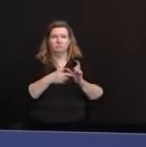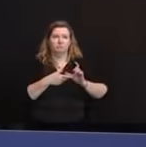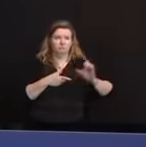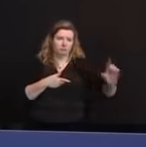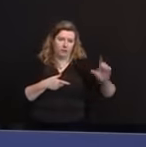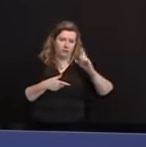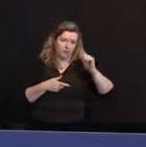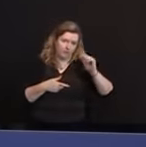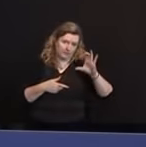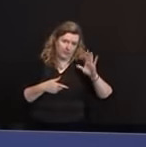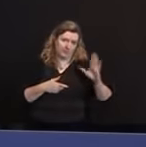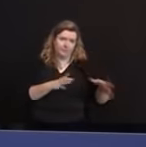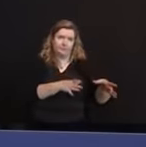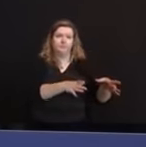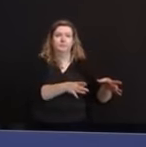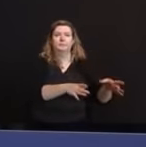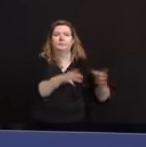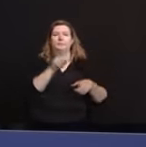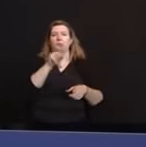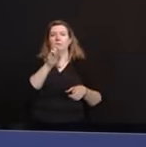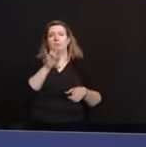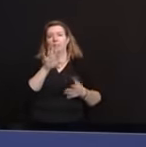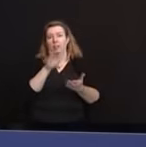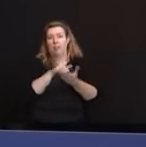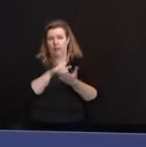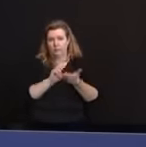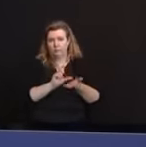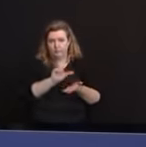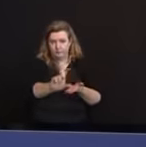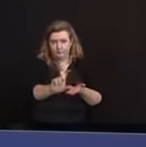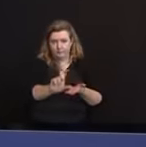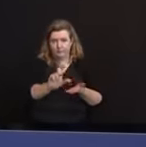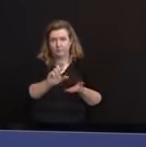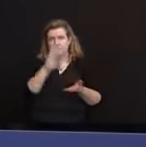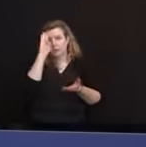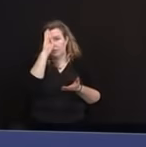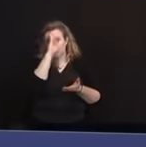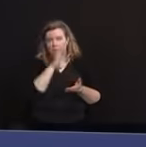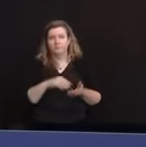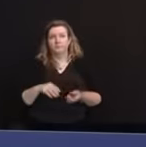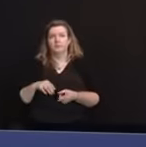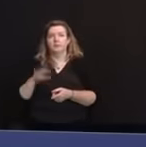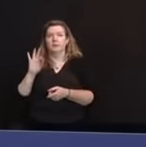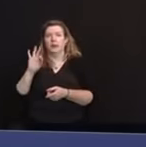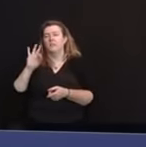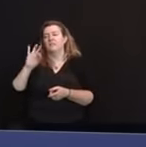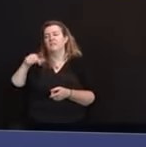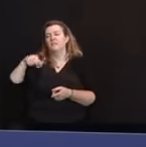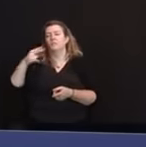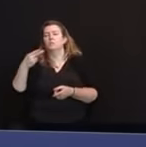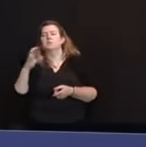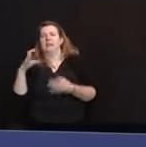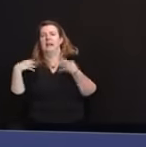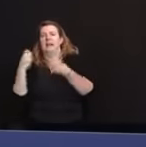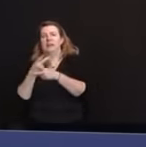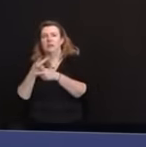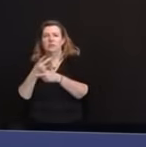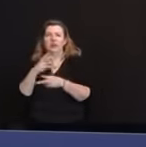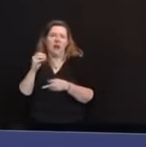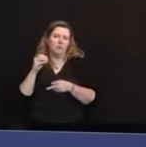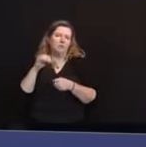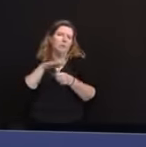being distributed to hospitals, FQHCs, county and local health agencies, psychiatric hospitals,